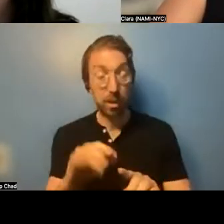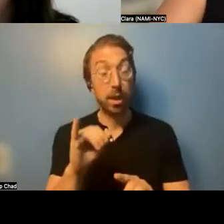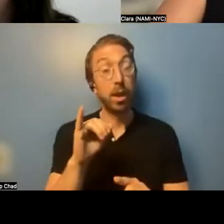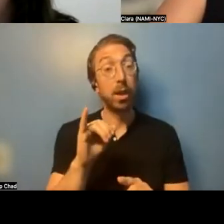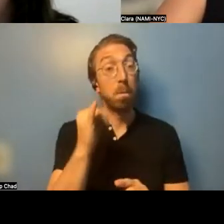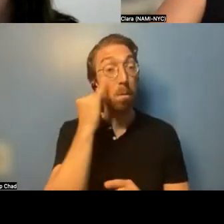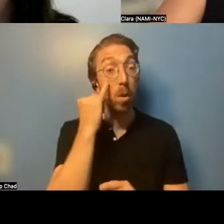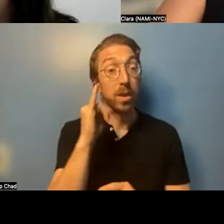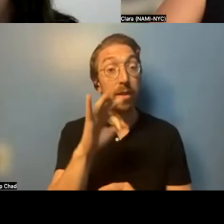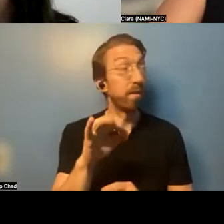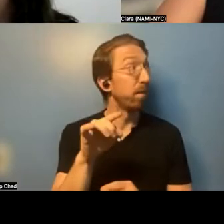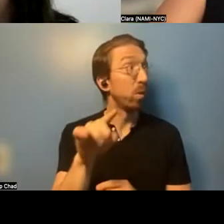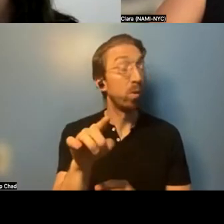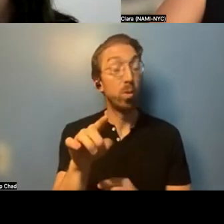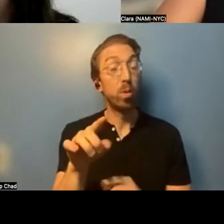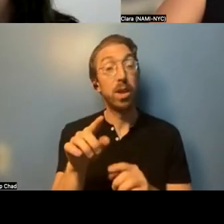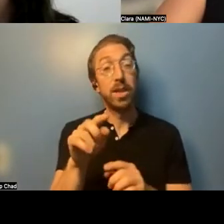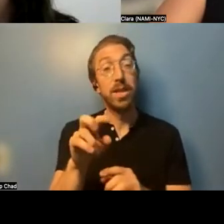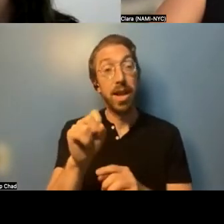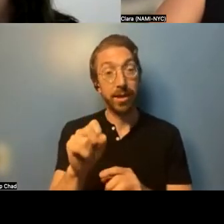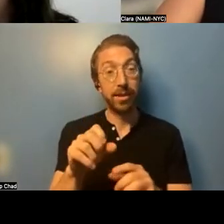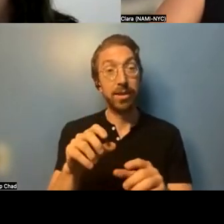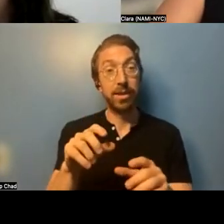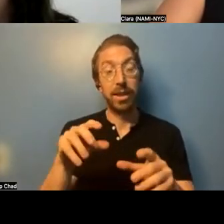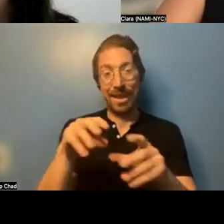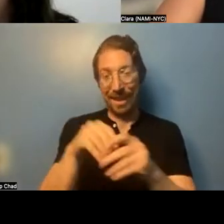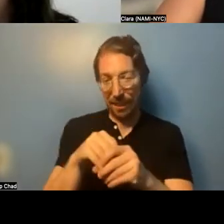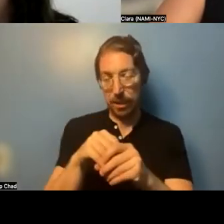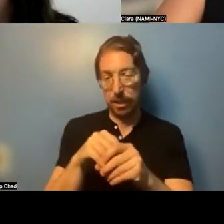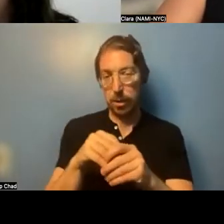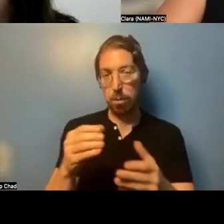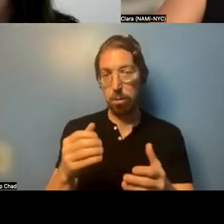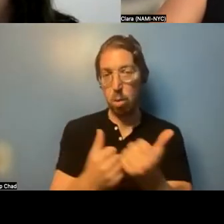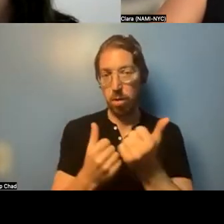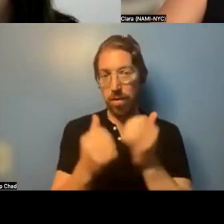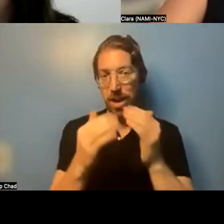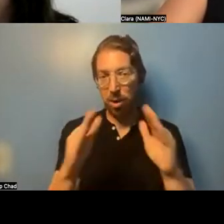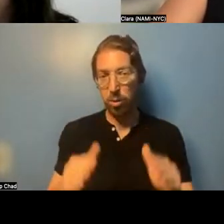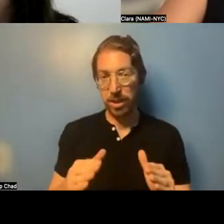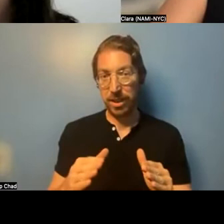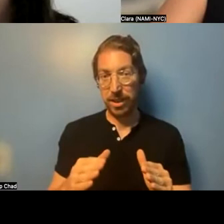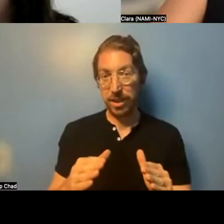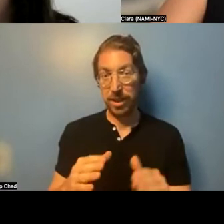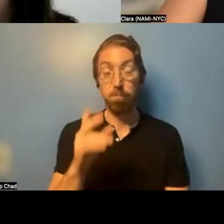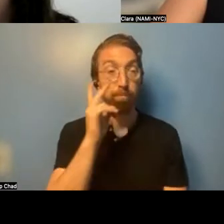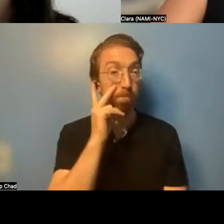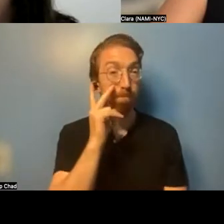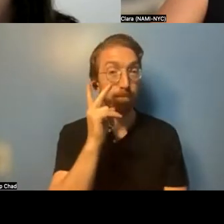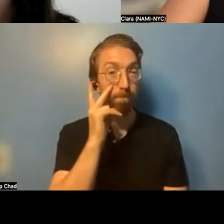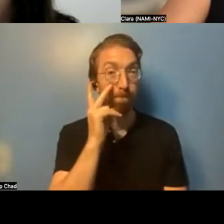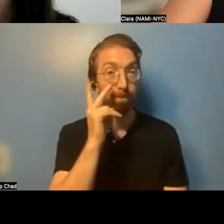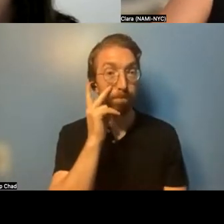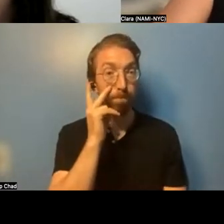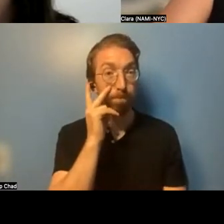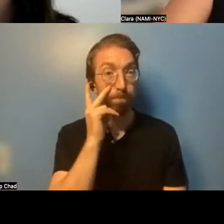tuned, um, and keep an eye out for that notice. Your provider should be issuing one to you. And then for